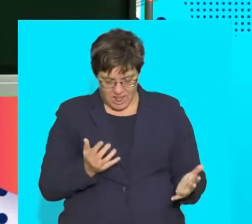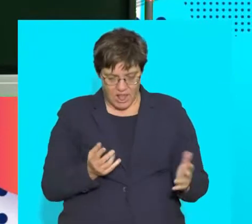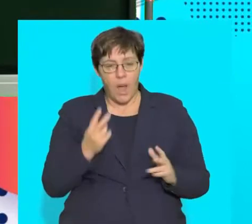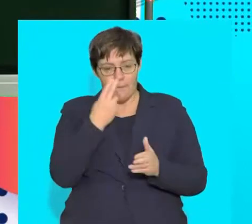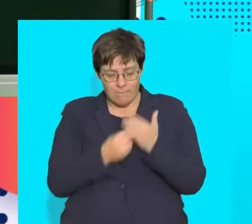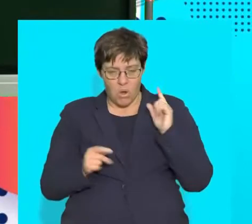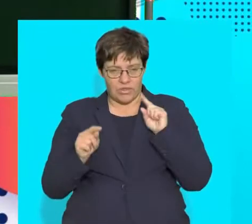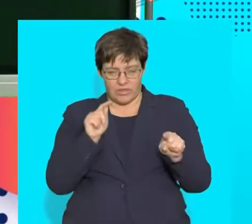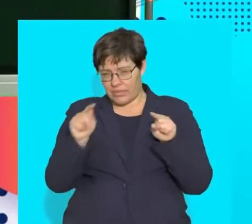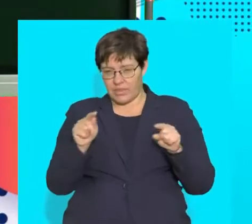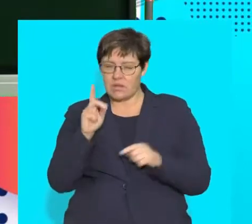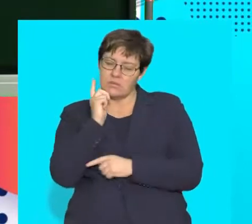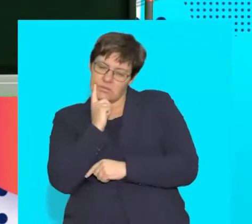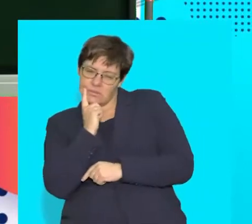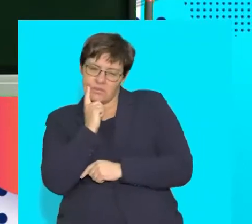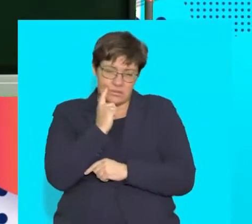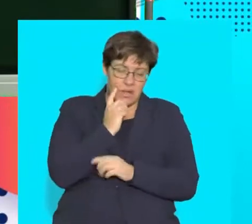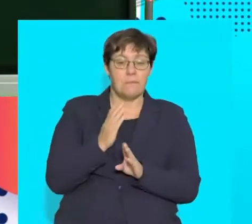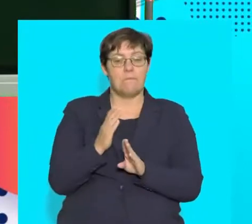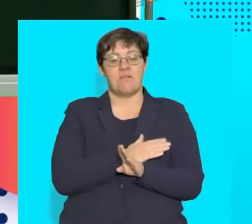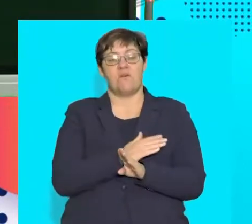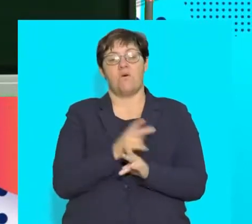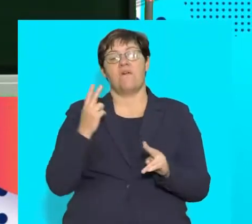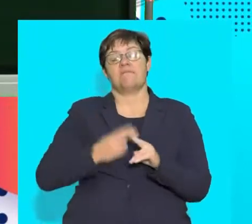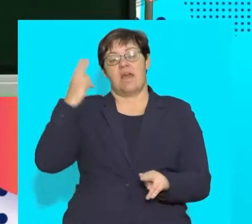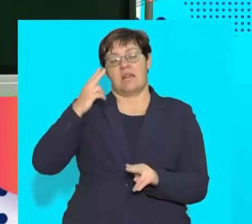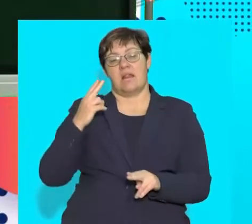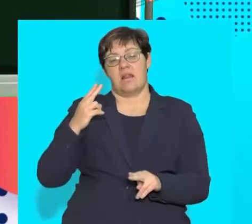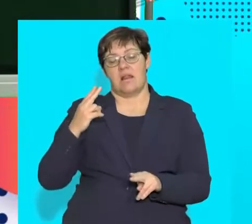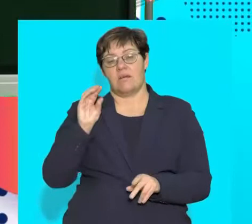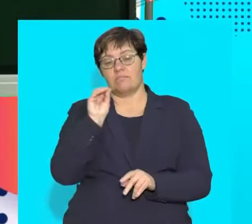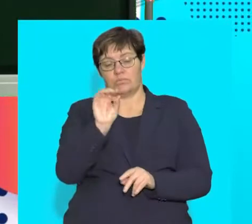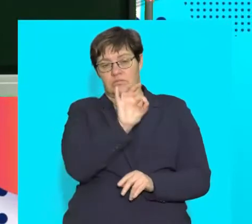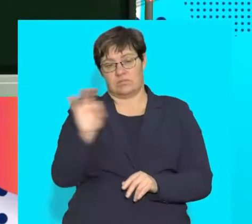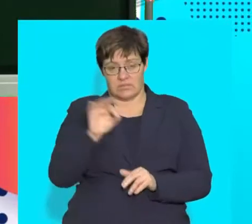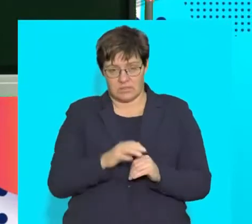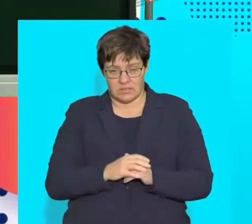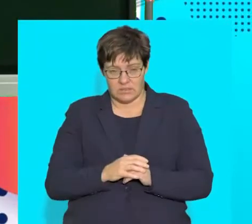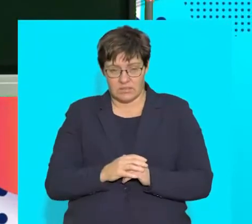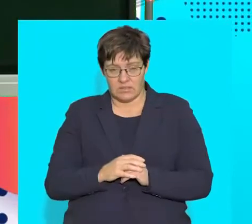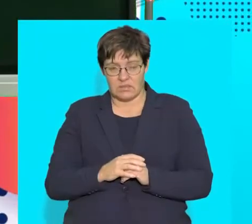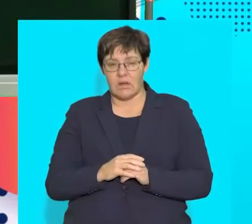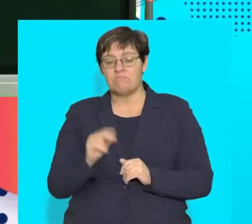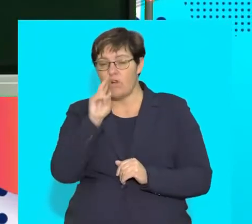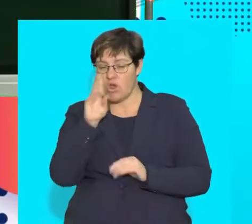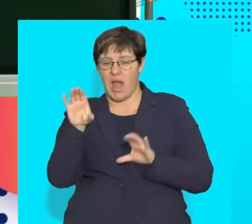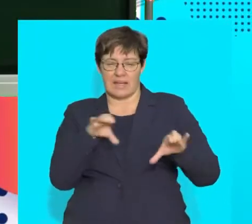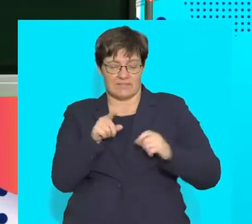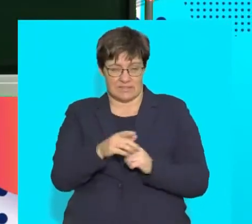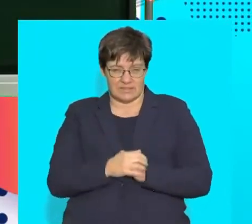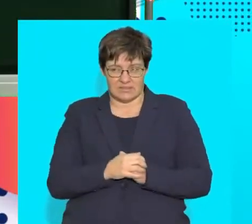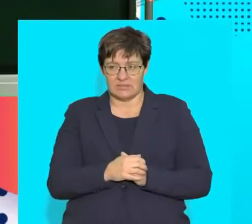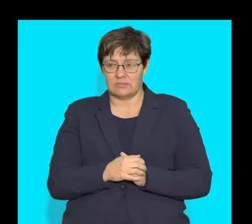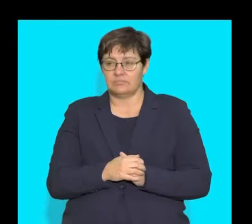write down both the options and reflect on them before you finalize and put your answer down. So, let's try that in this